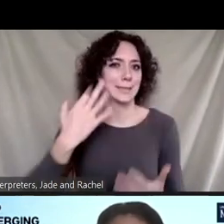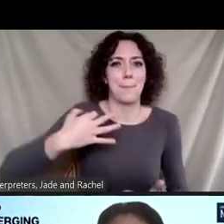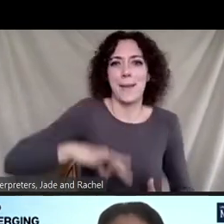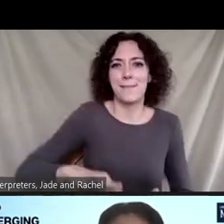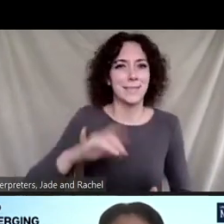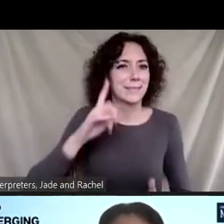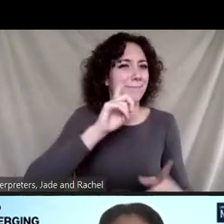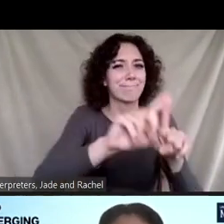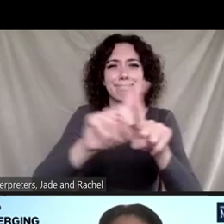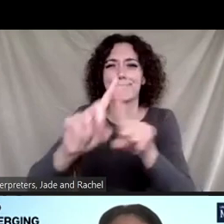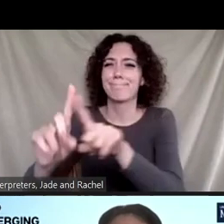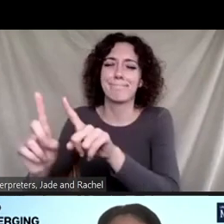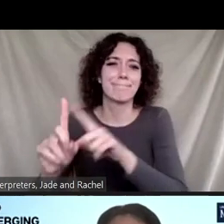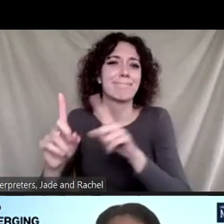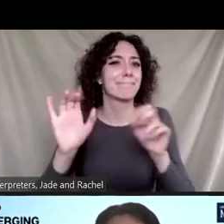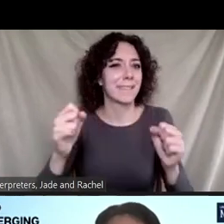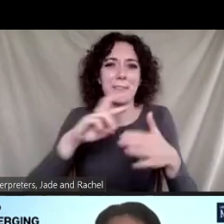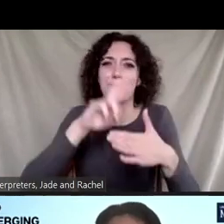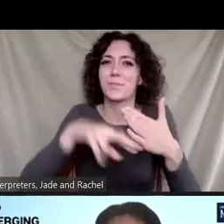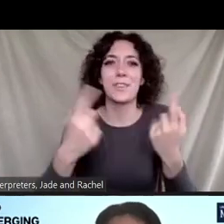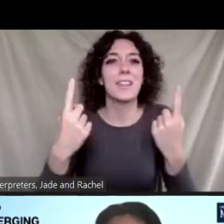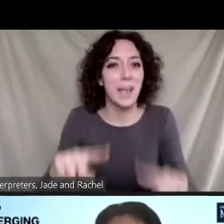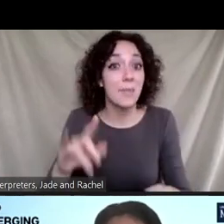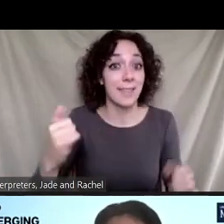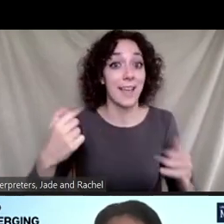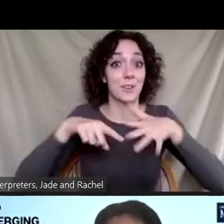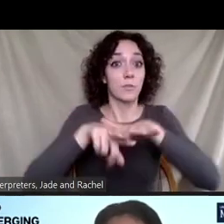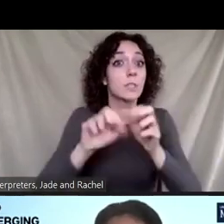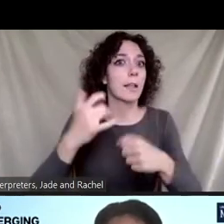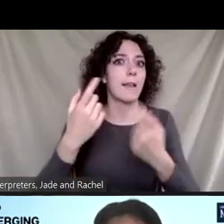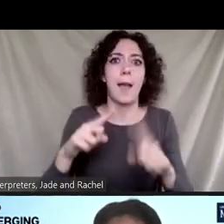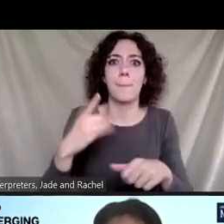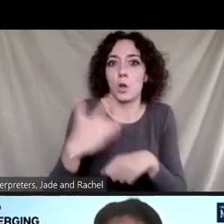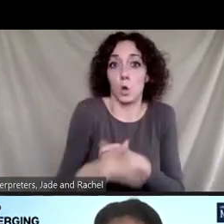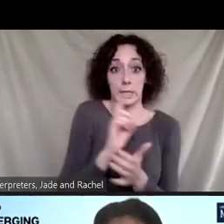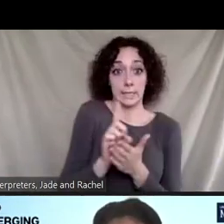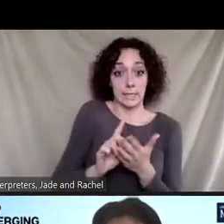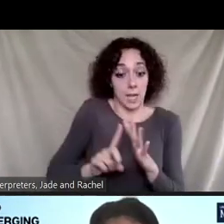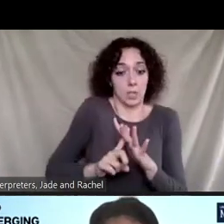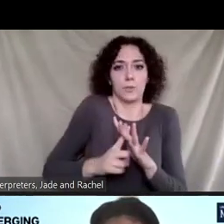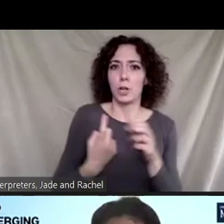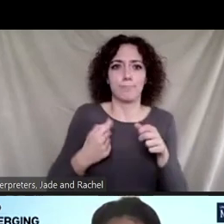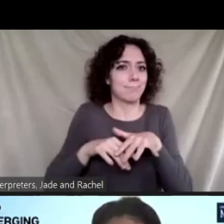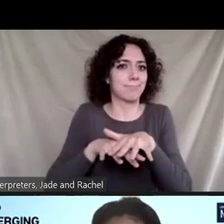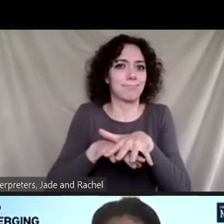outcomes we're looking for. And so the convergence can really happen very early on at the design phase to address many of the issues that were raised.